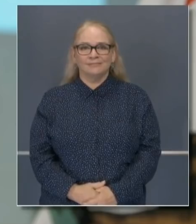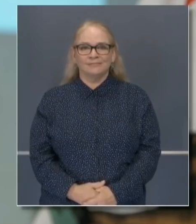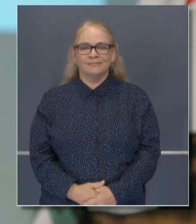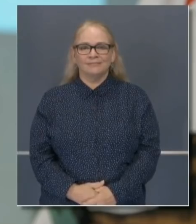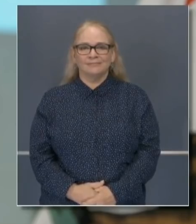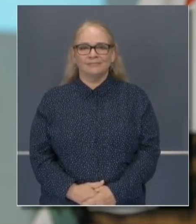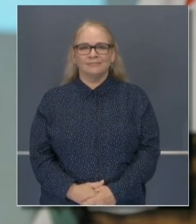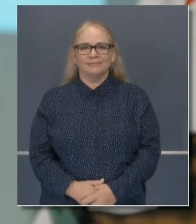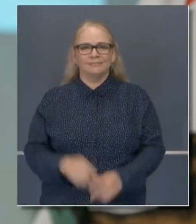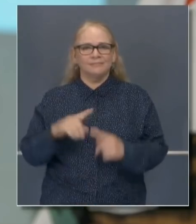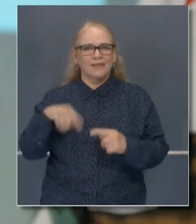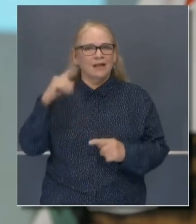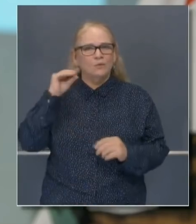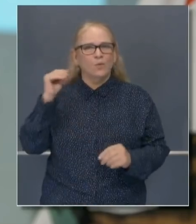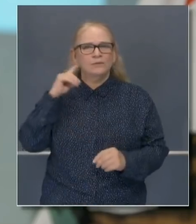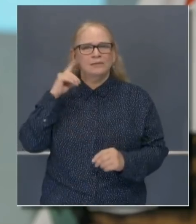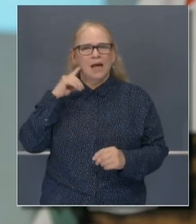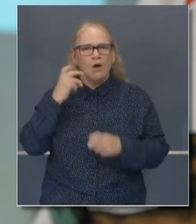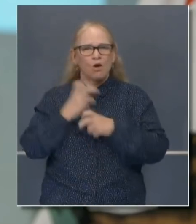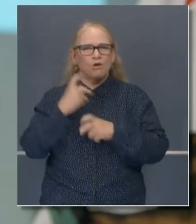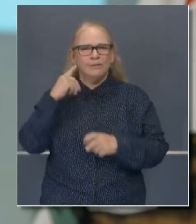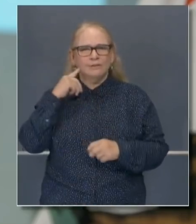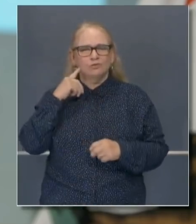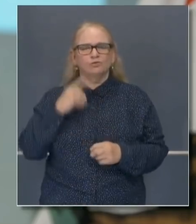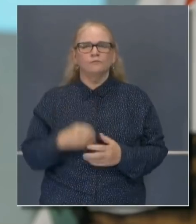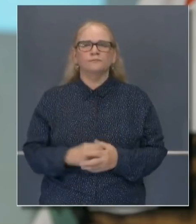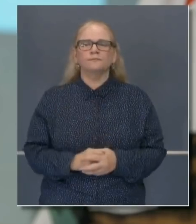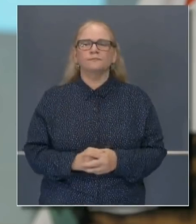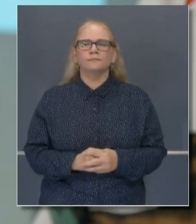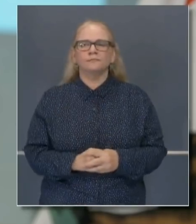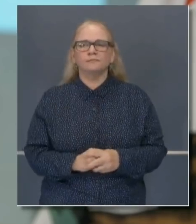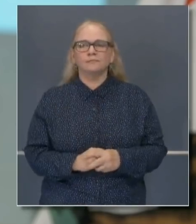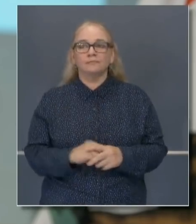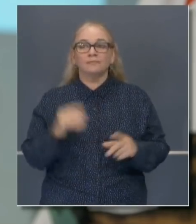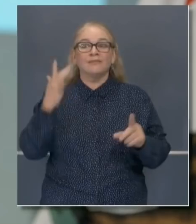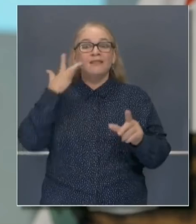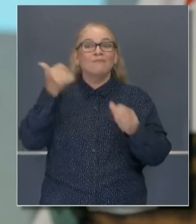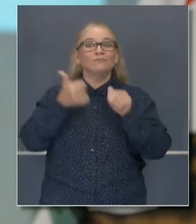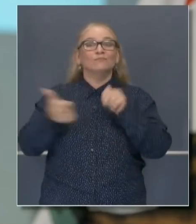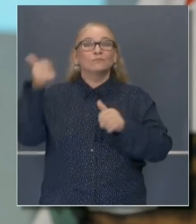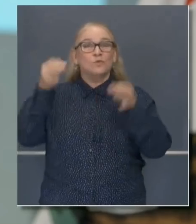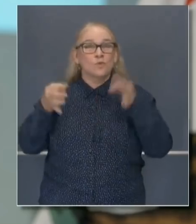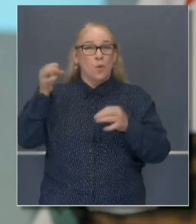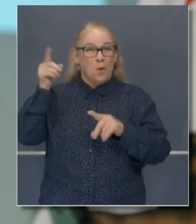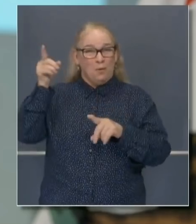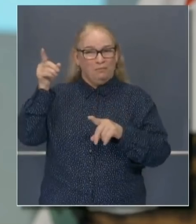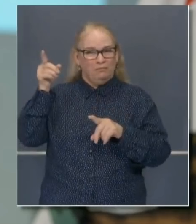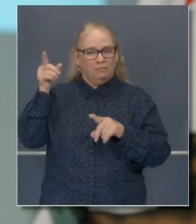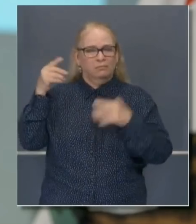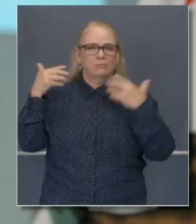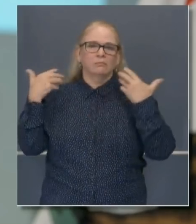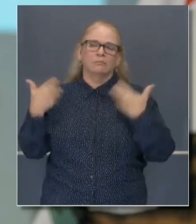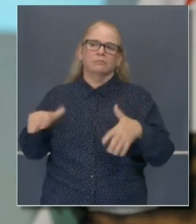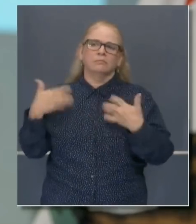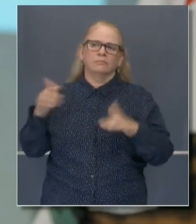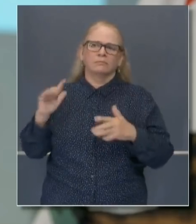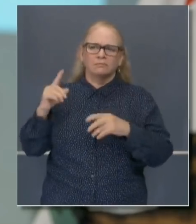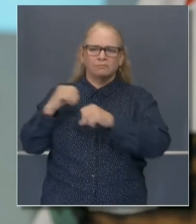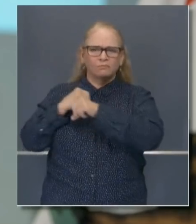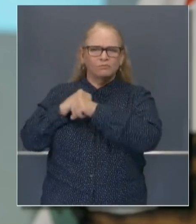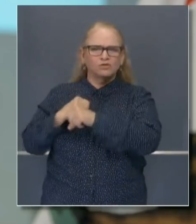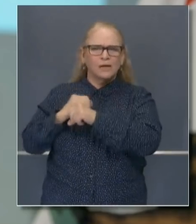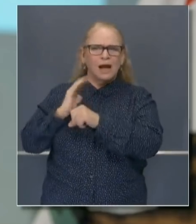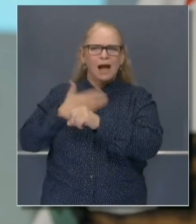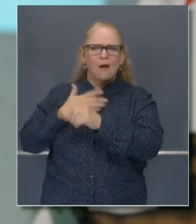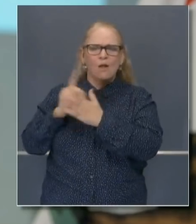a new justice to the state Supreme Court. The California Supreme Court is the good and great guardian not just our laws and Constitution,